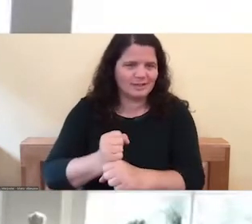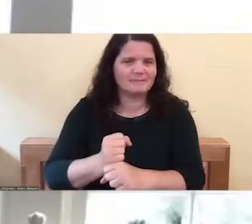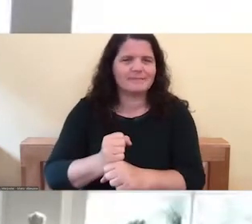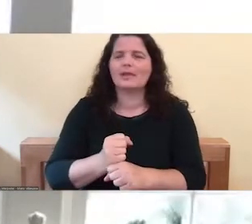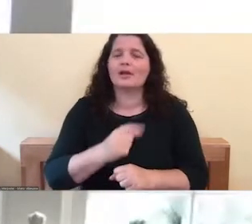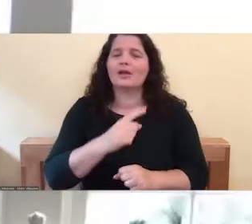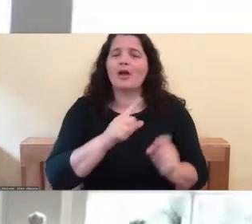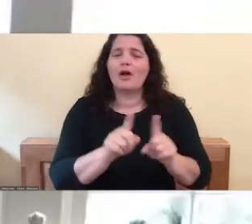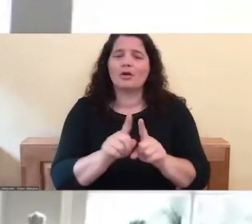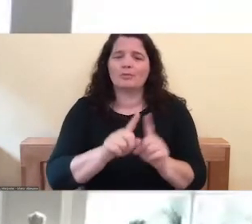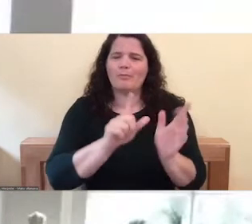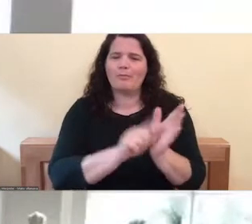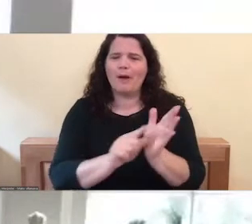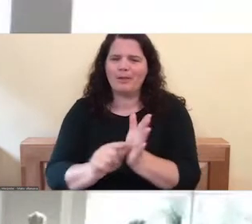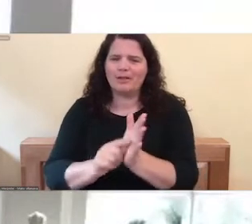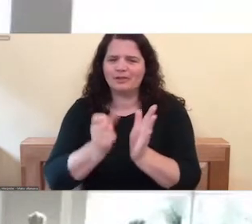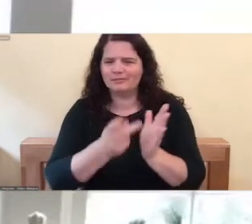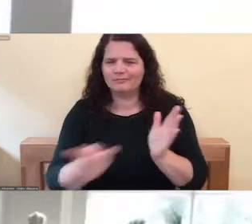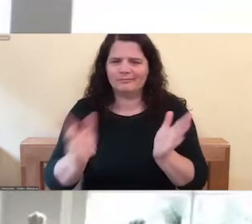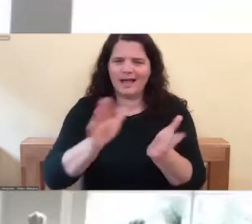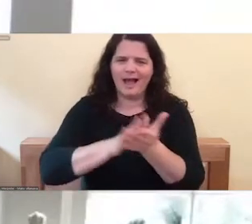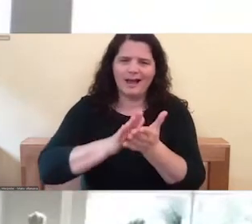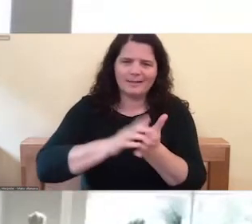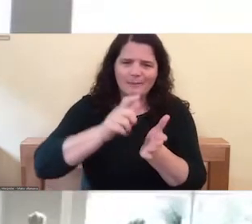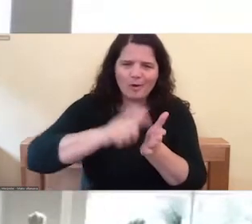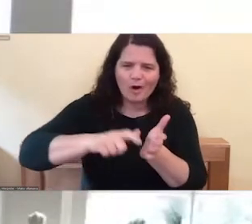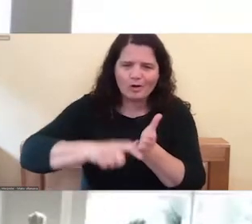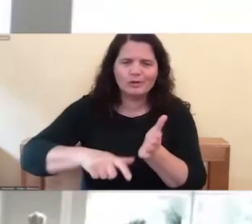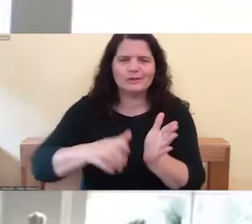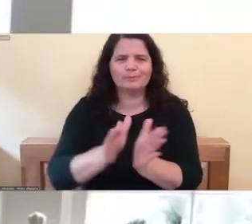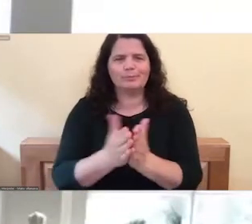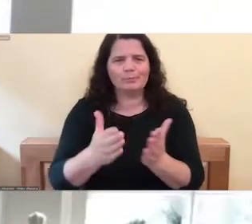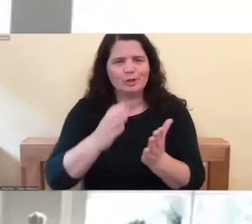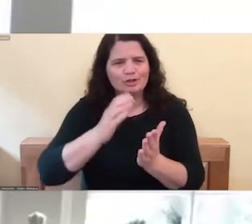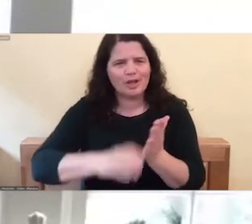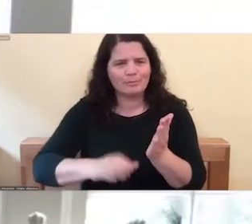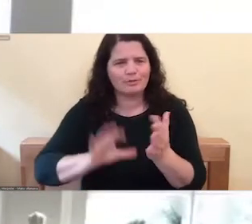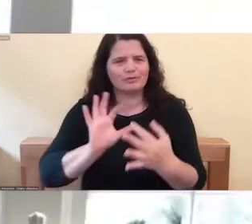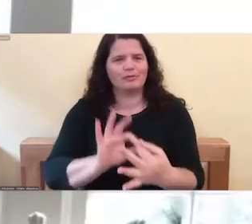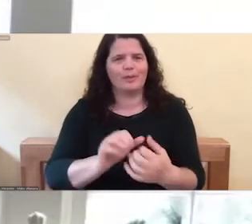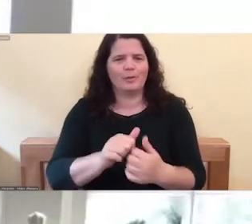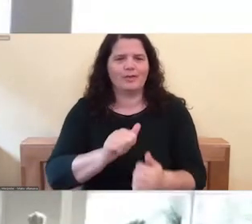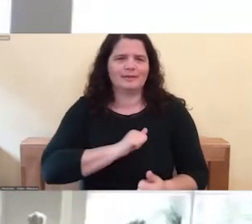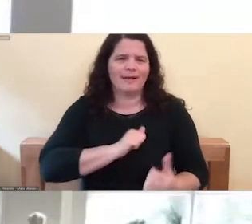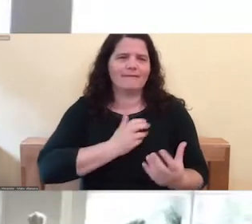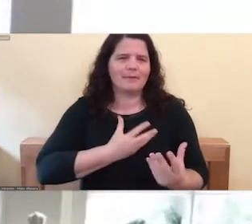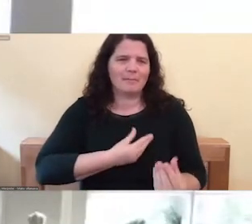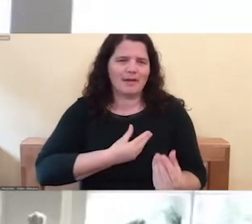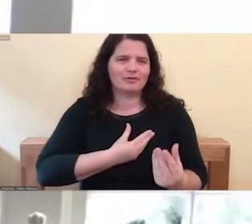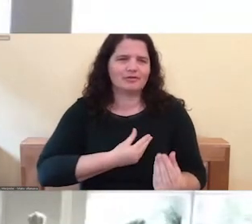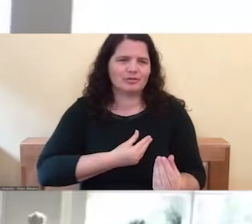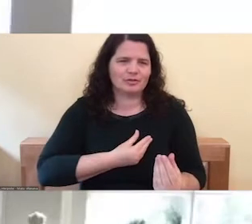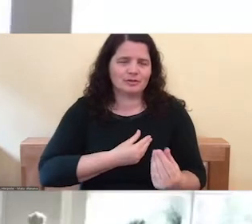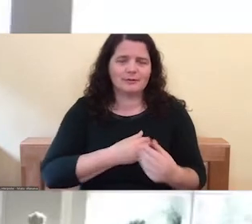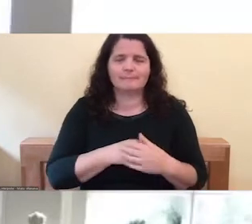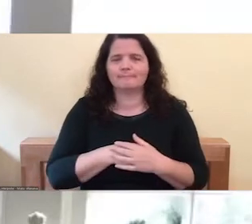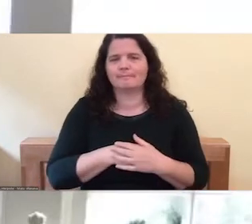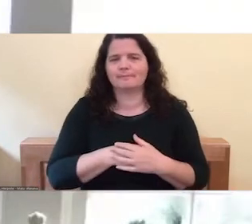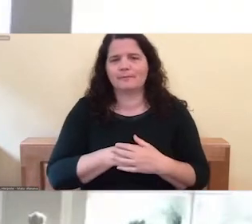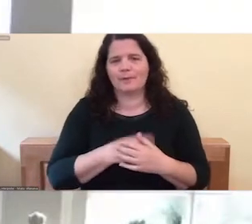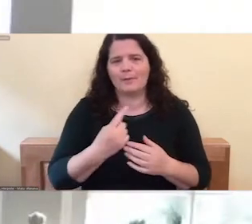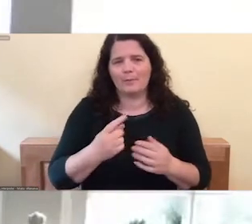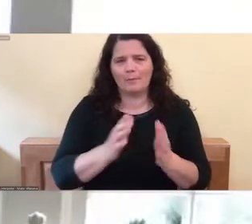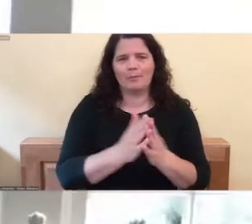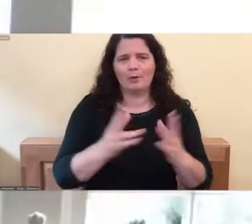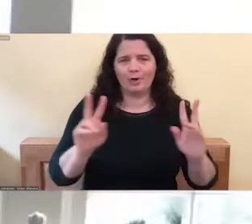academic articles and book chapters on self-compassion, notably the book Self